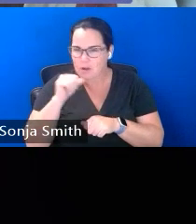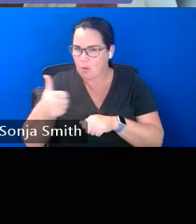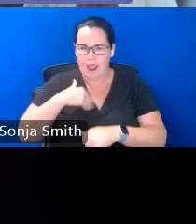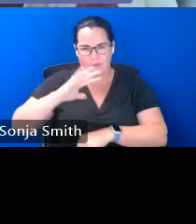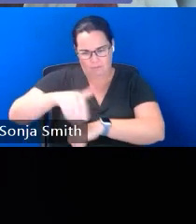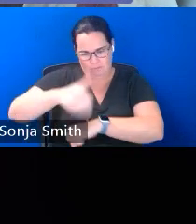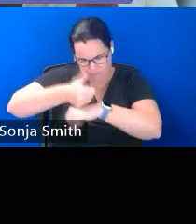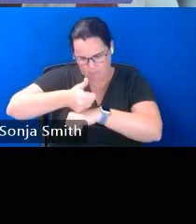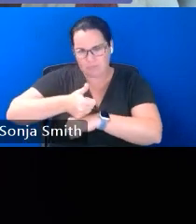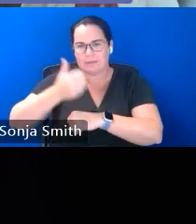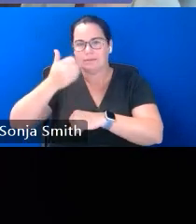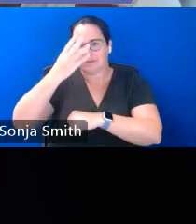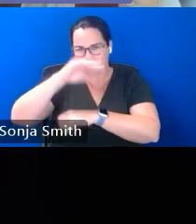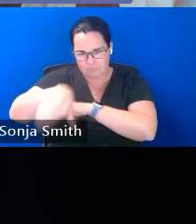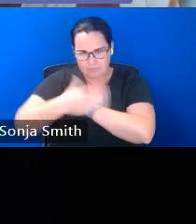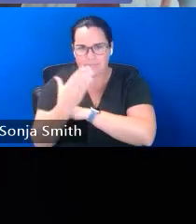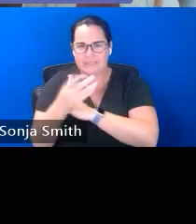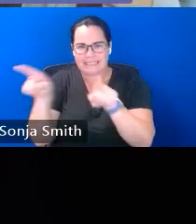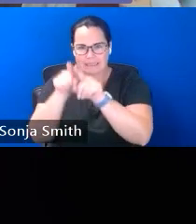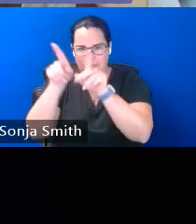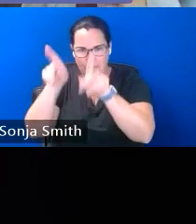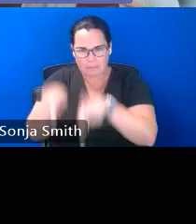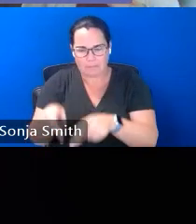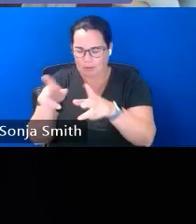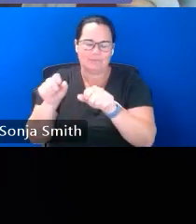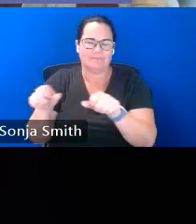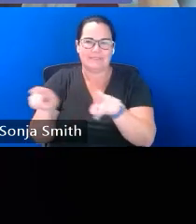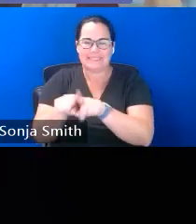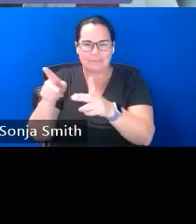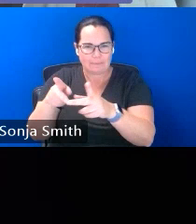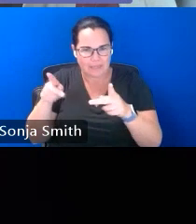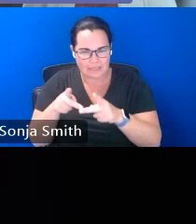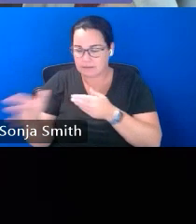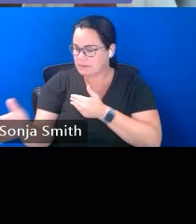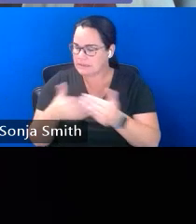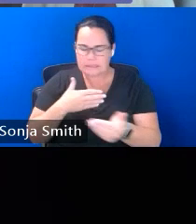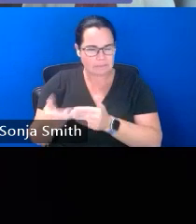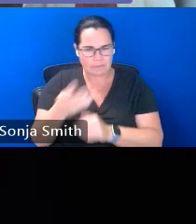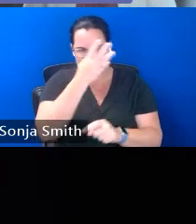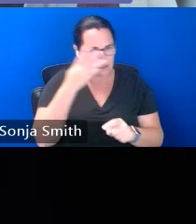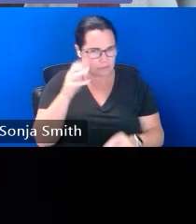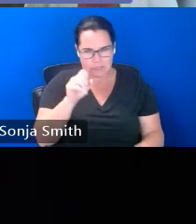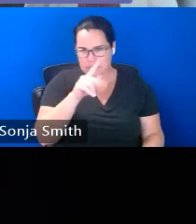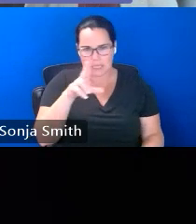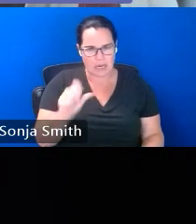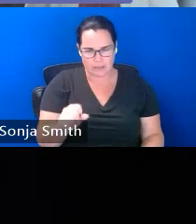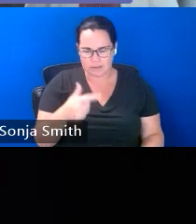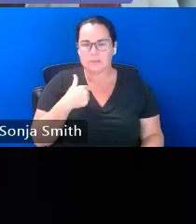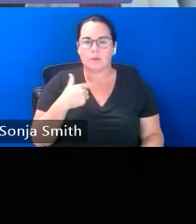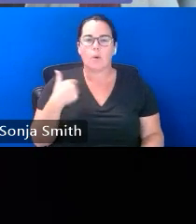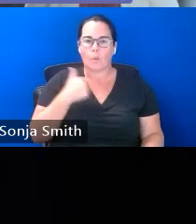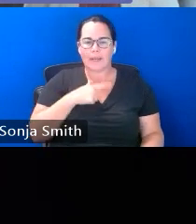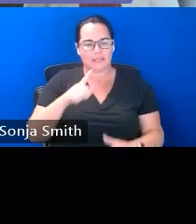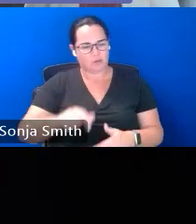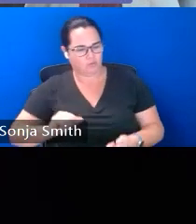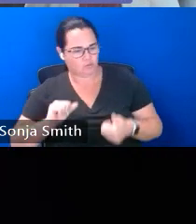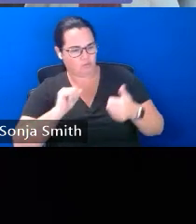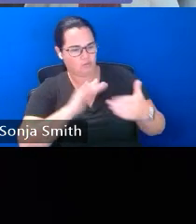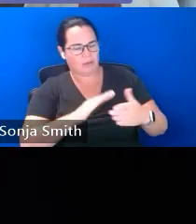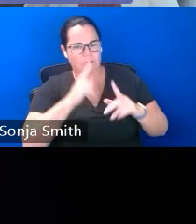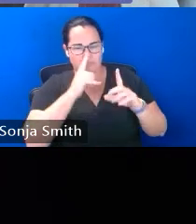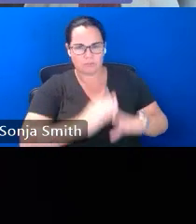adequate nighttime residents regardless of their immigration status we want to make sure that we're addressing barriers to their enrollment